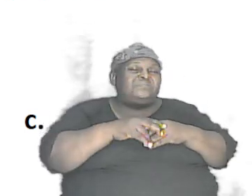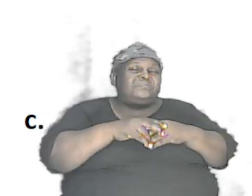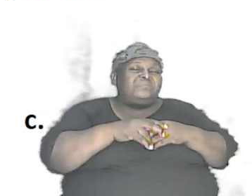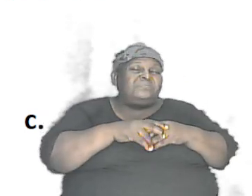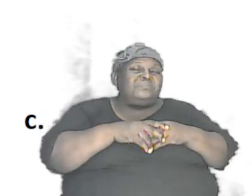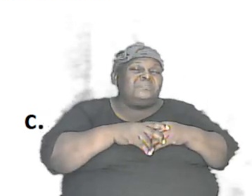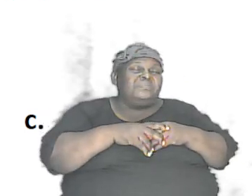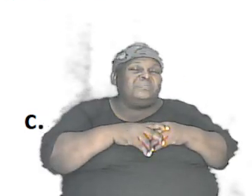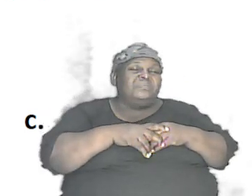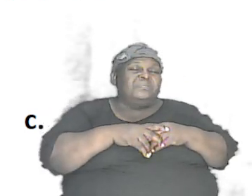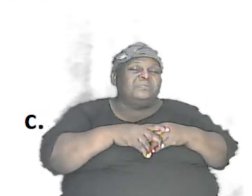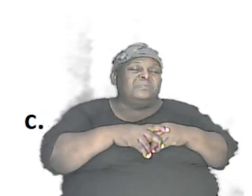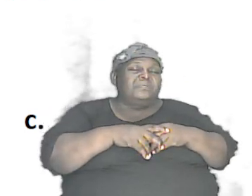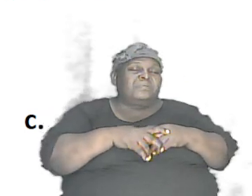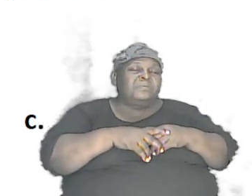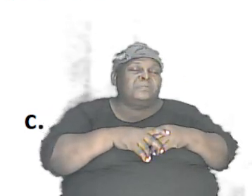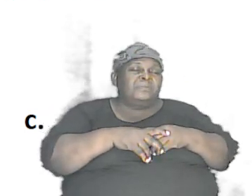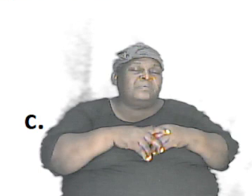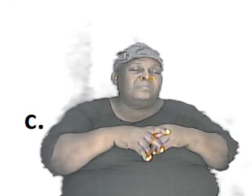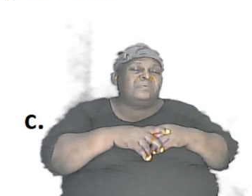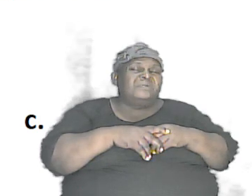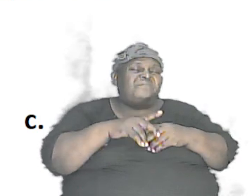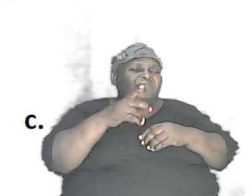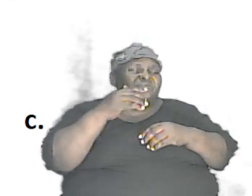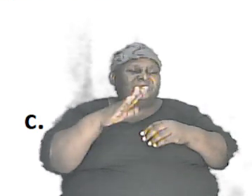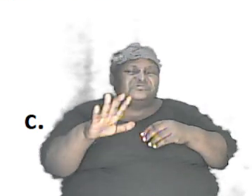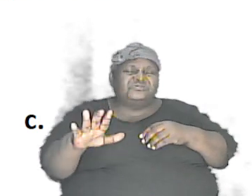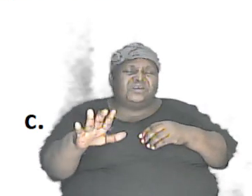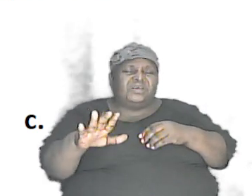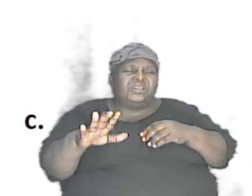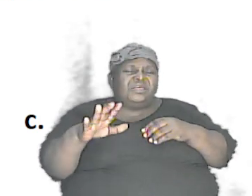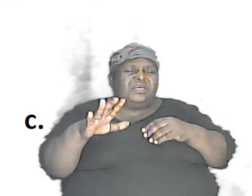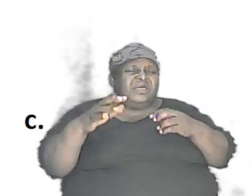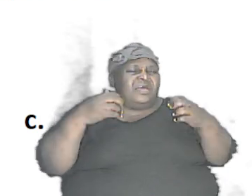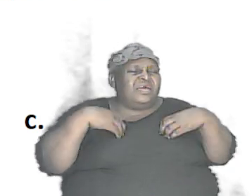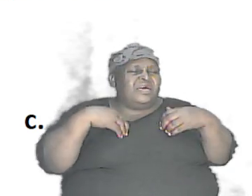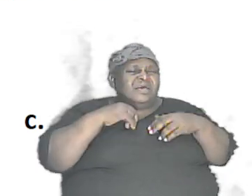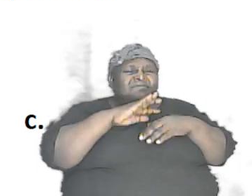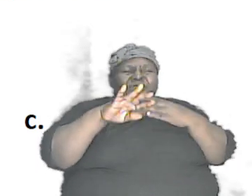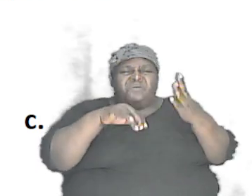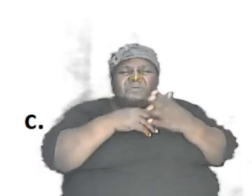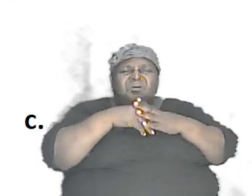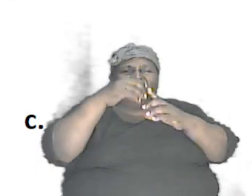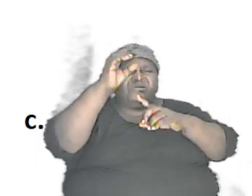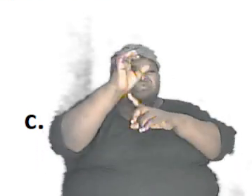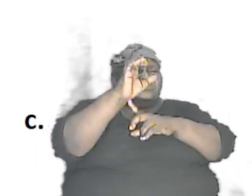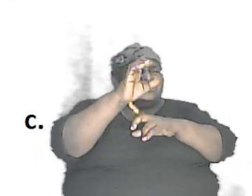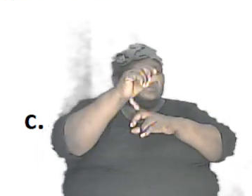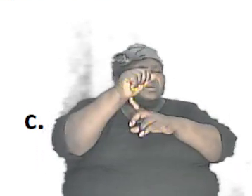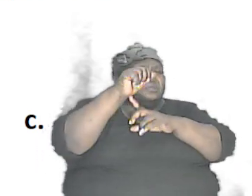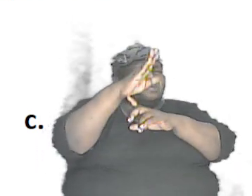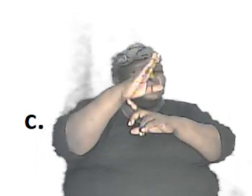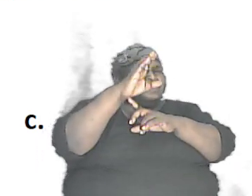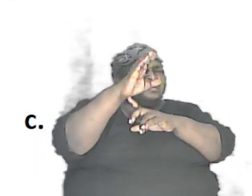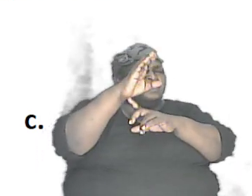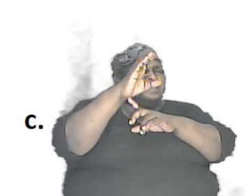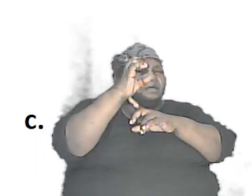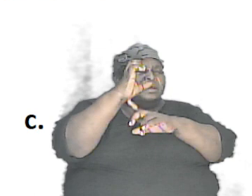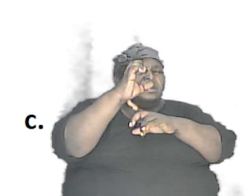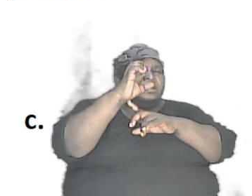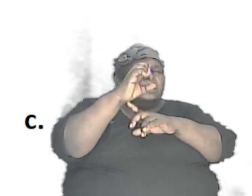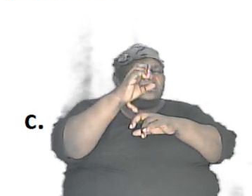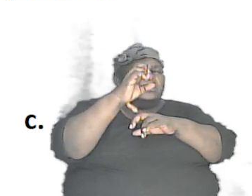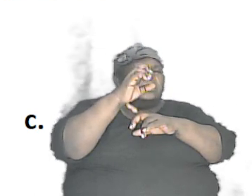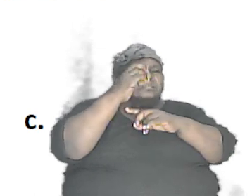of them the first child for example he has all capital letter genes and we see it because the common letters